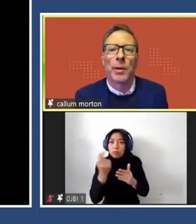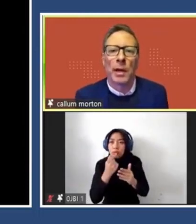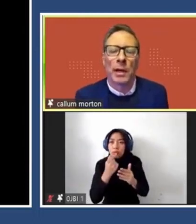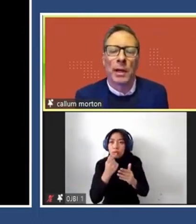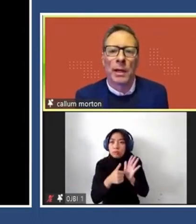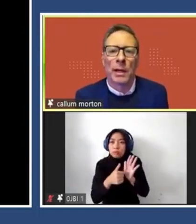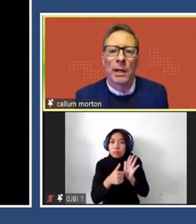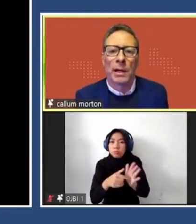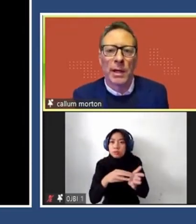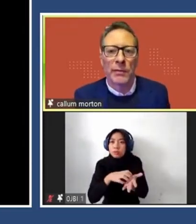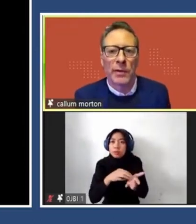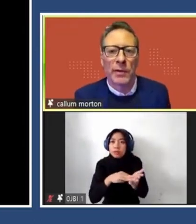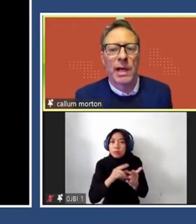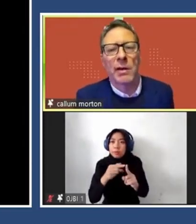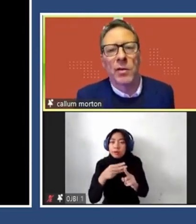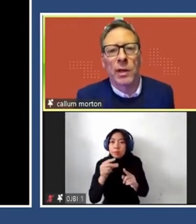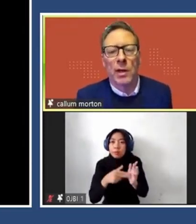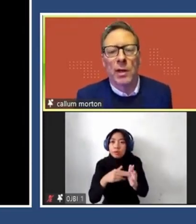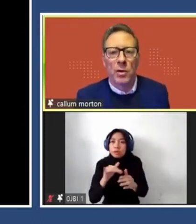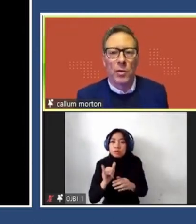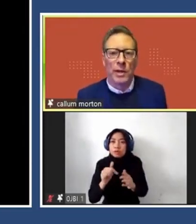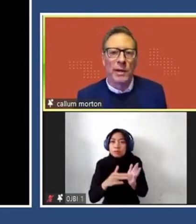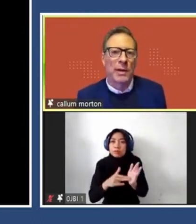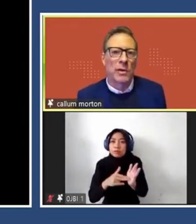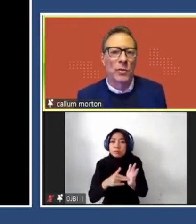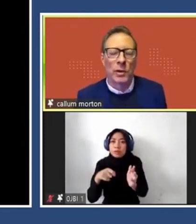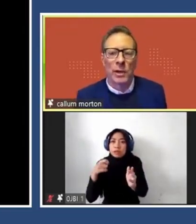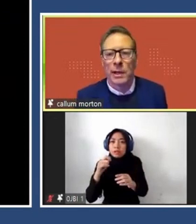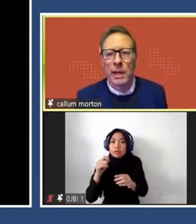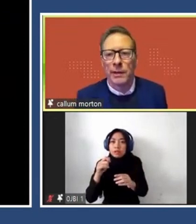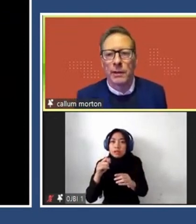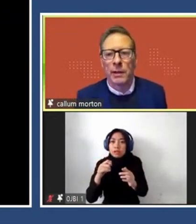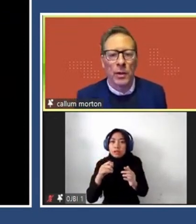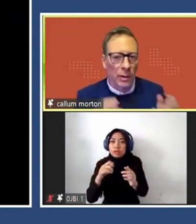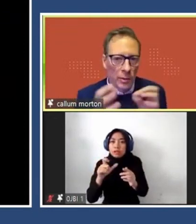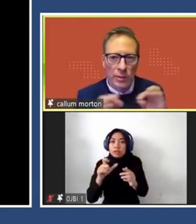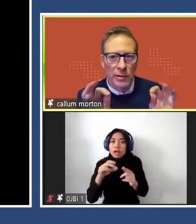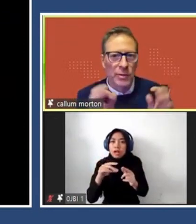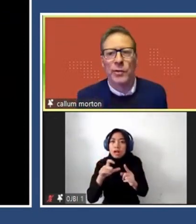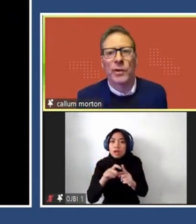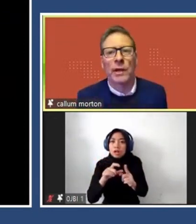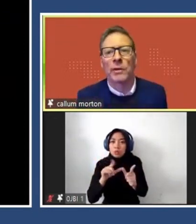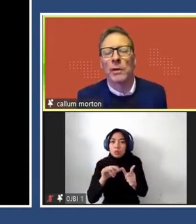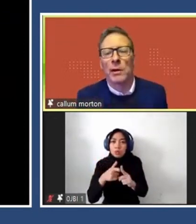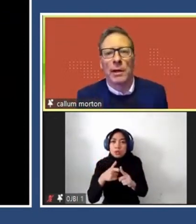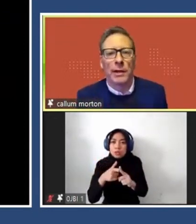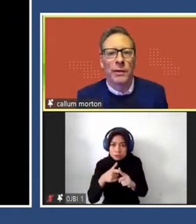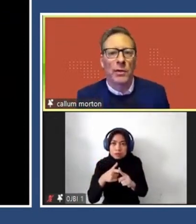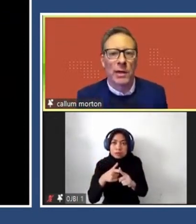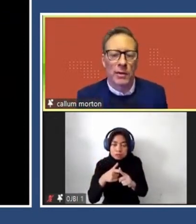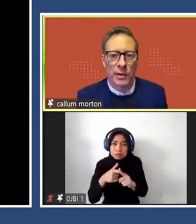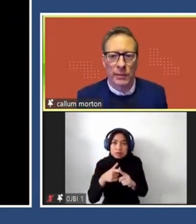by an artist called Malin van Kalswijk, who is actually a jeweller and had only worked on a small scale